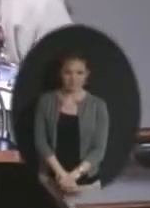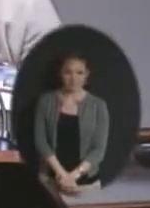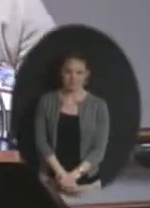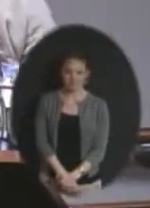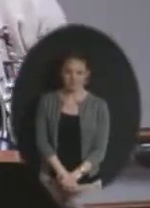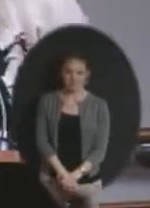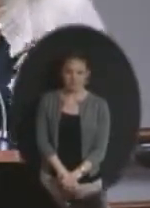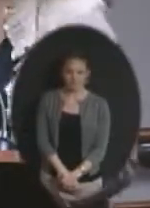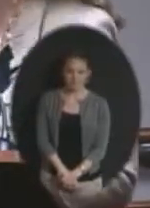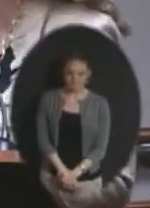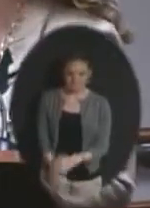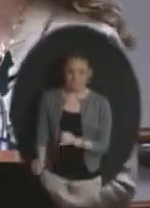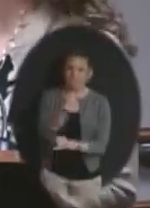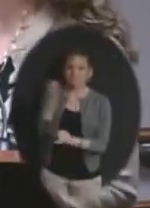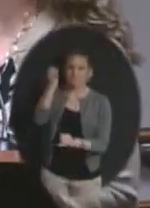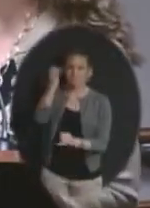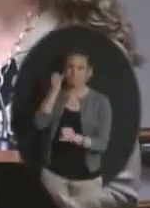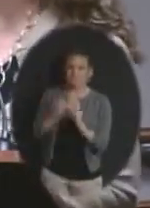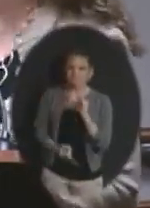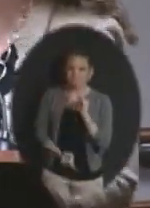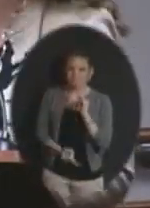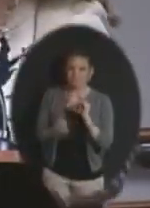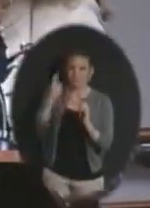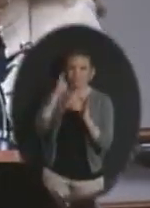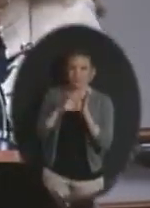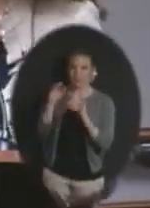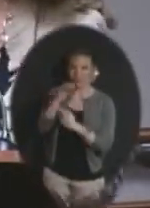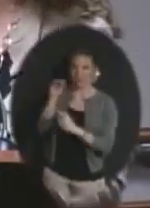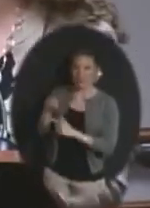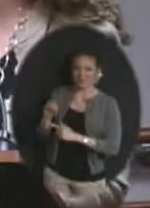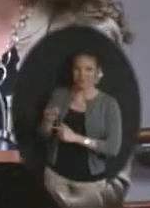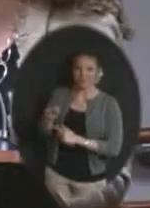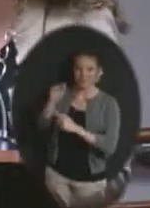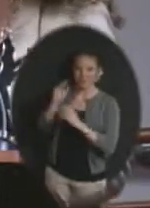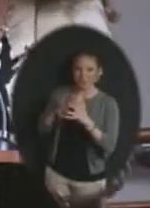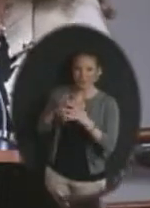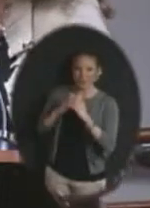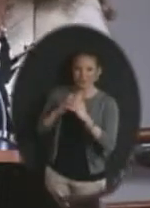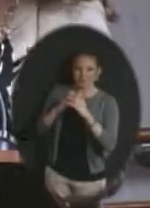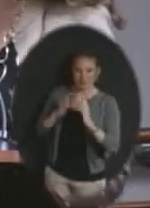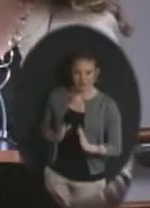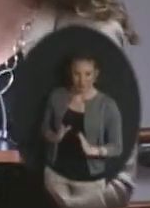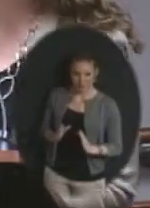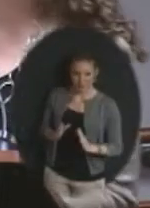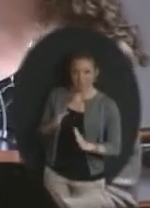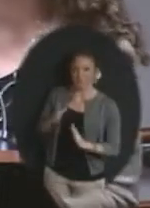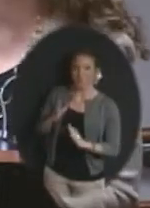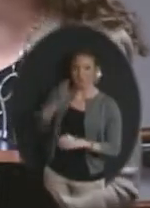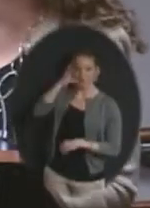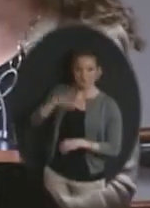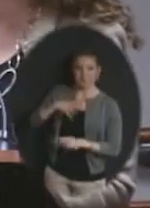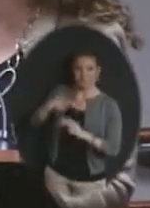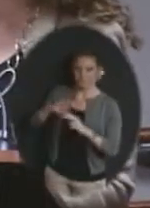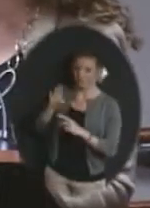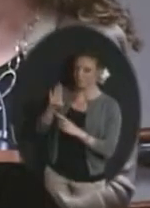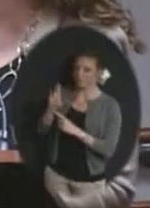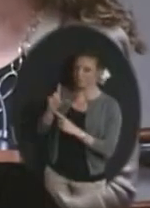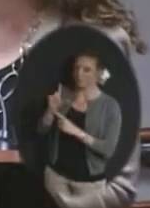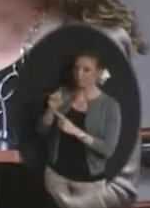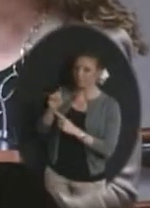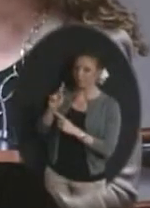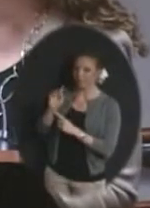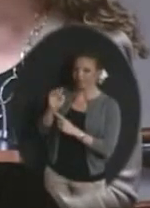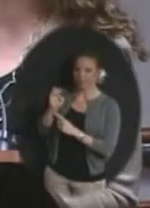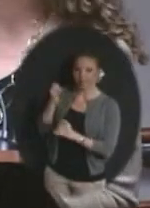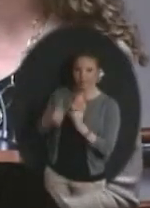and finally I'd like to recognize an Olathe North wrestler would Blake Stovall please come forward along with his